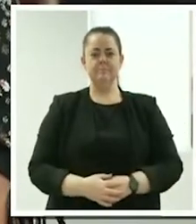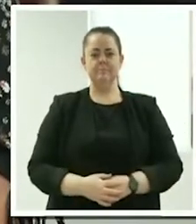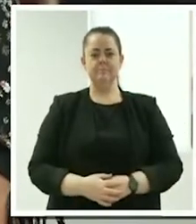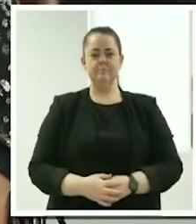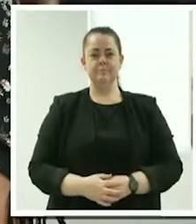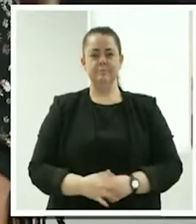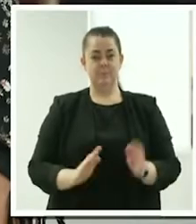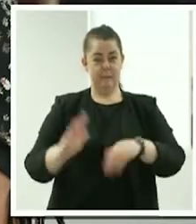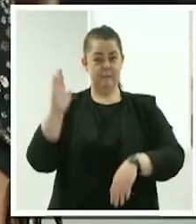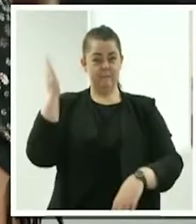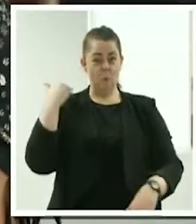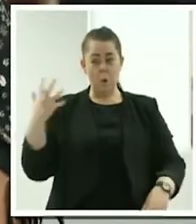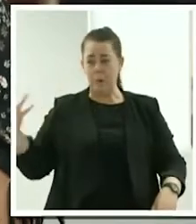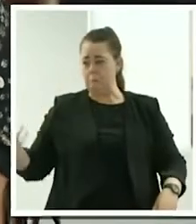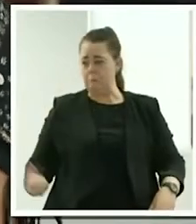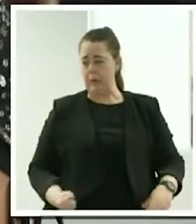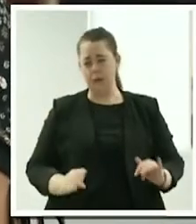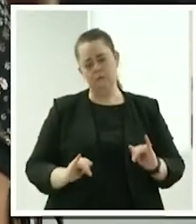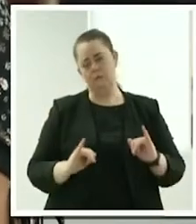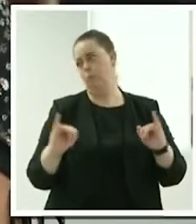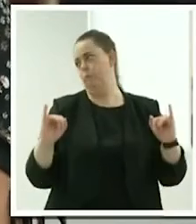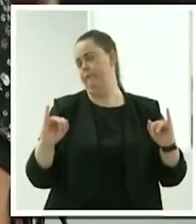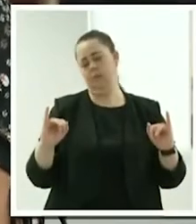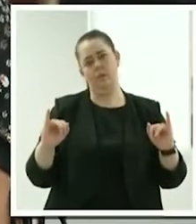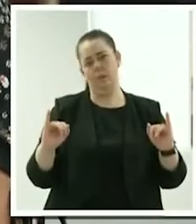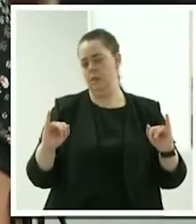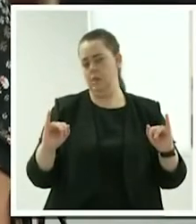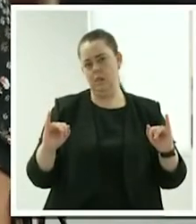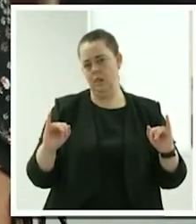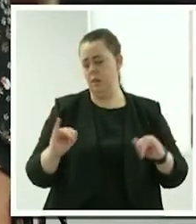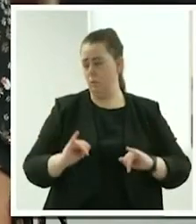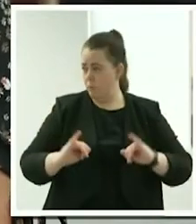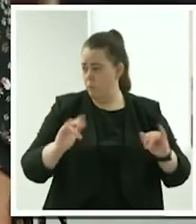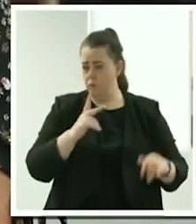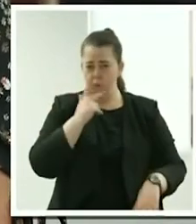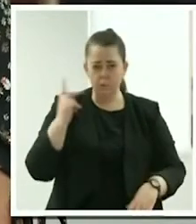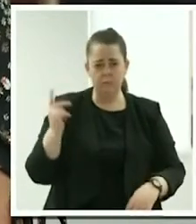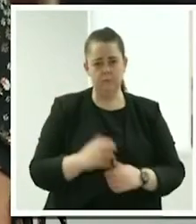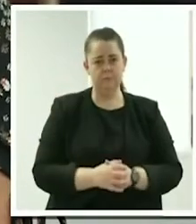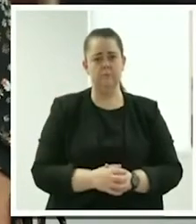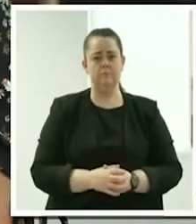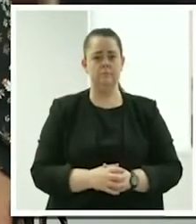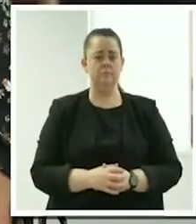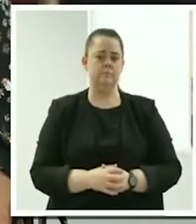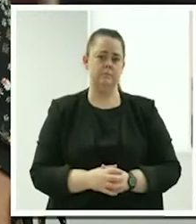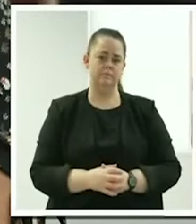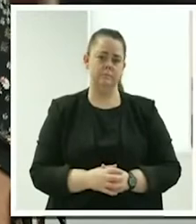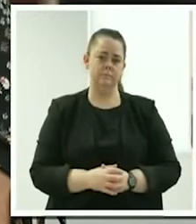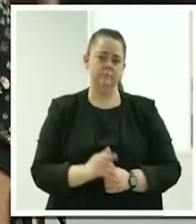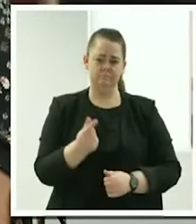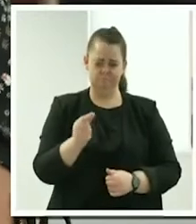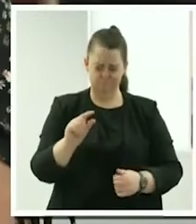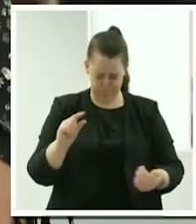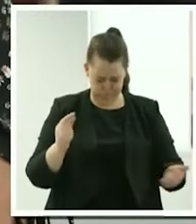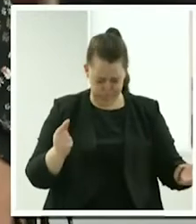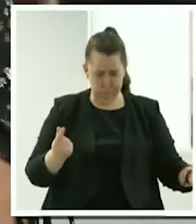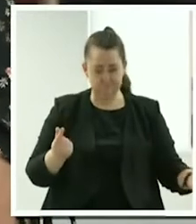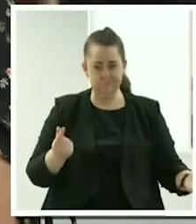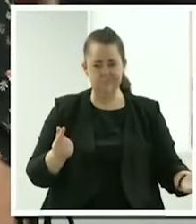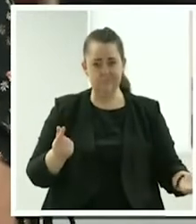was atrocious, absolutely atrocious. And the reliability of the